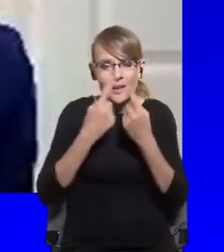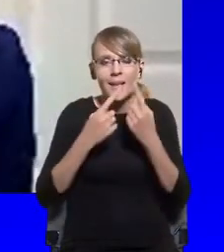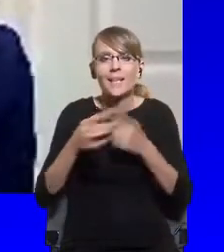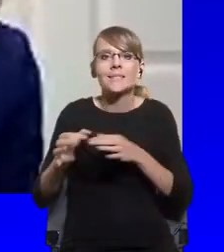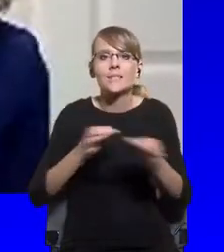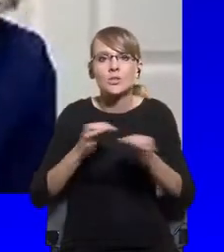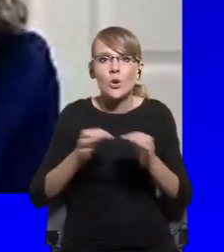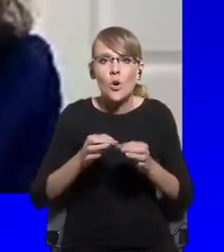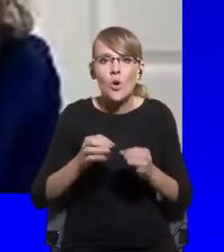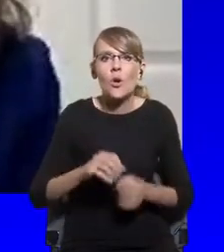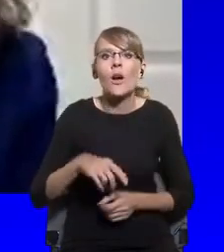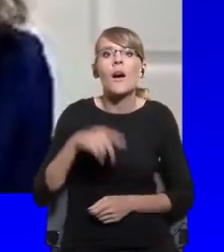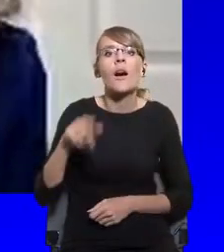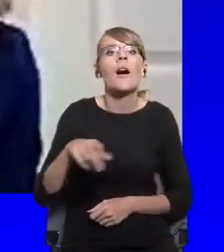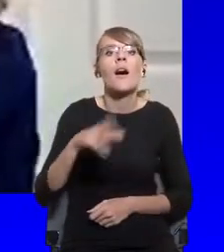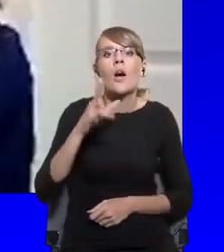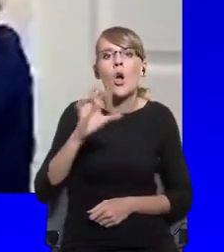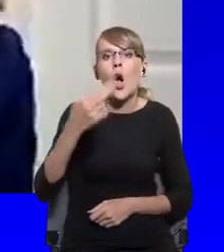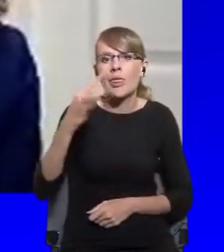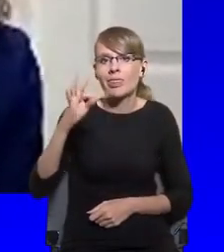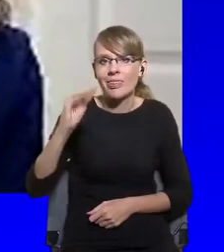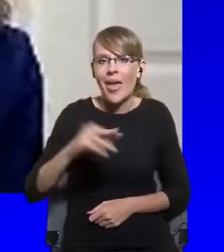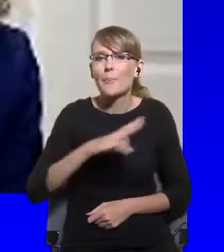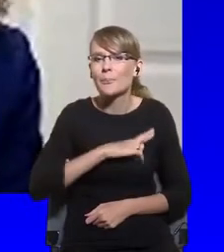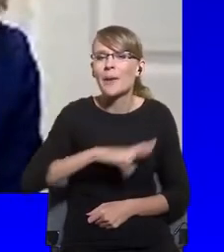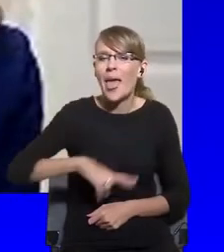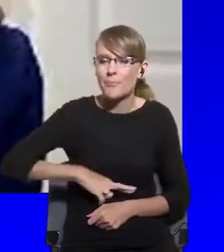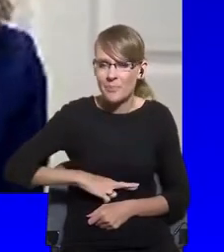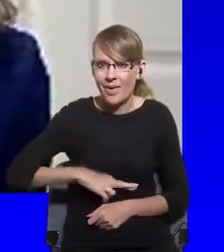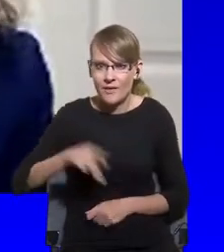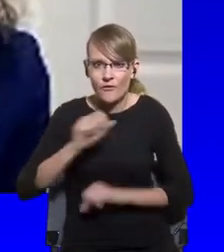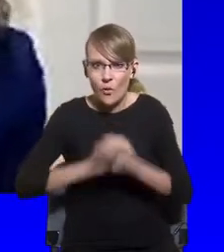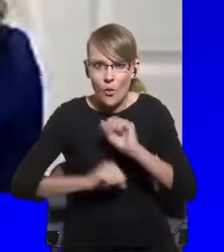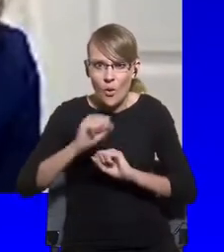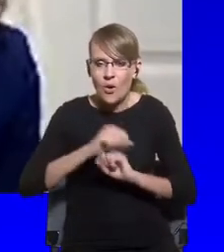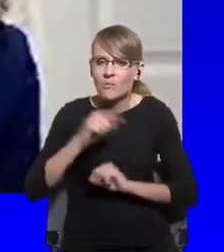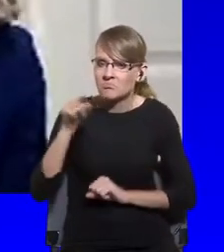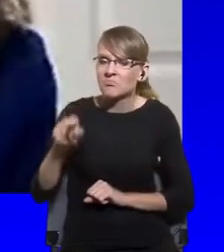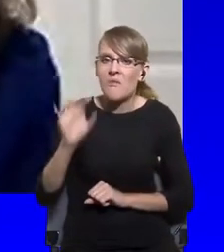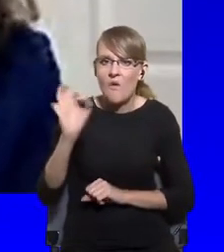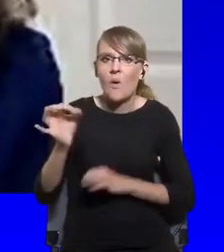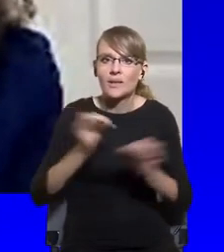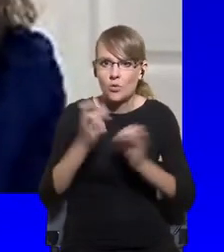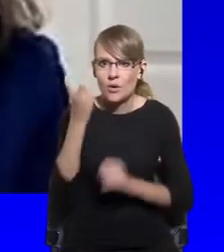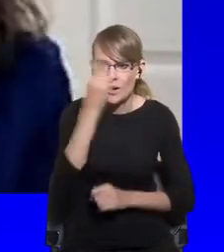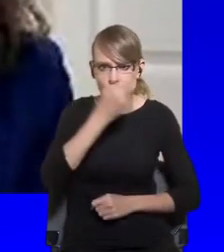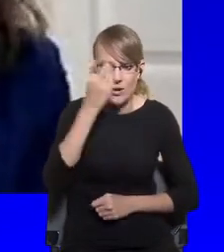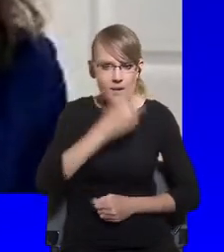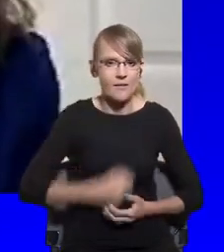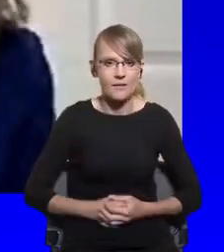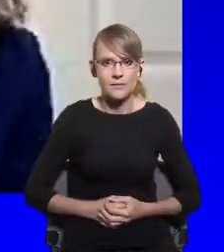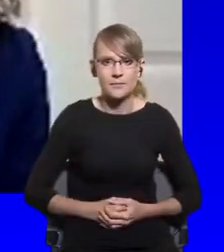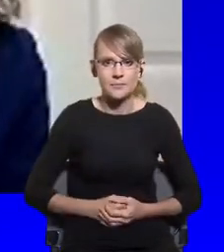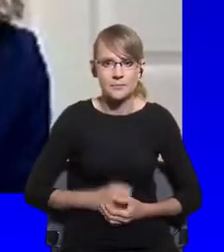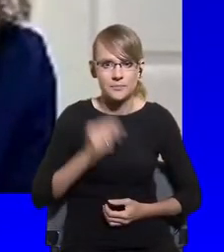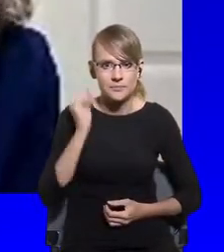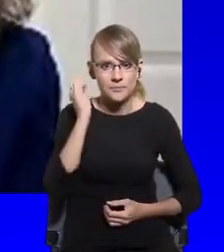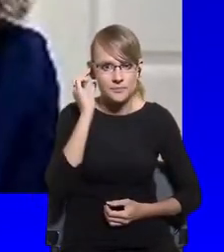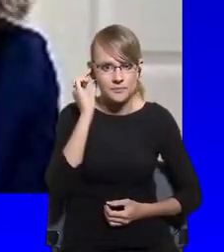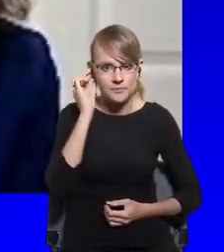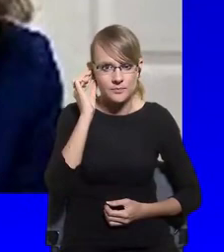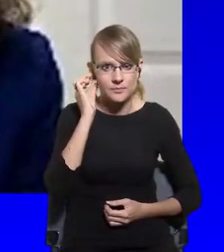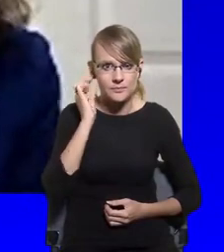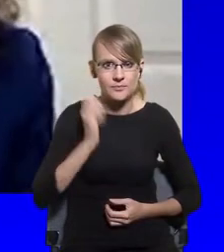prime minister, it's quite interesting. Well, it is not personal in my view, but again, it's institutional. Giuseppe